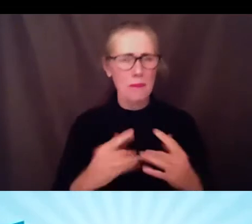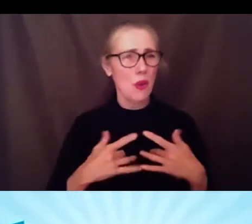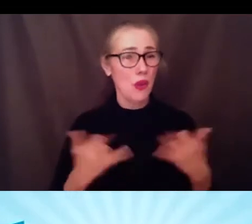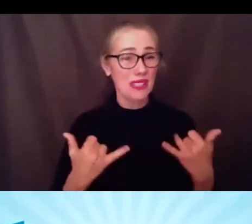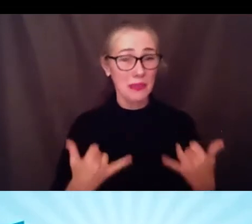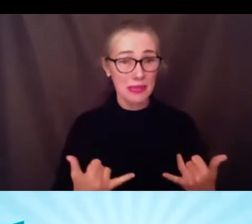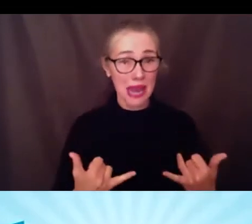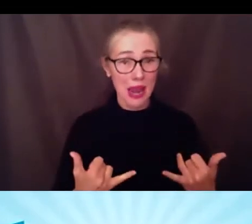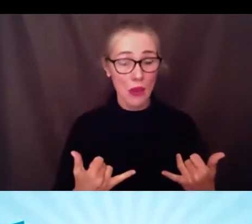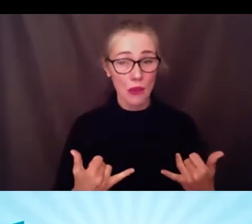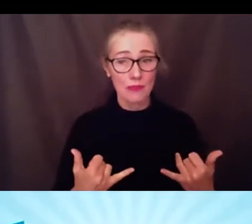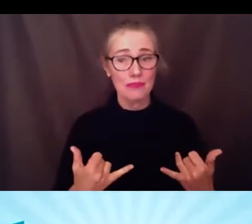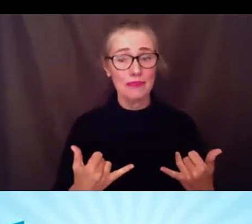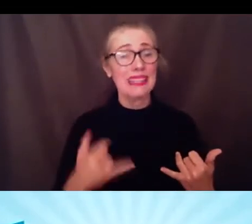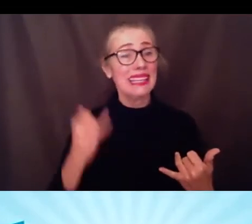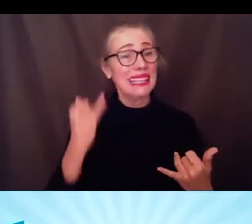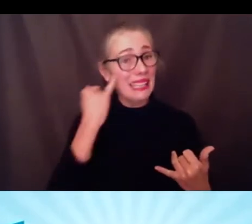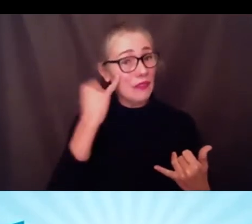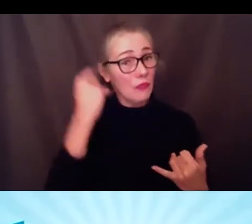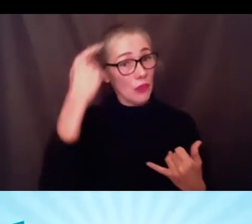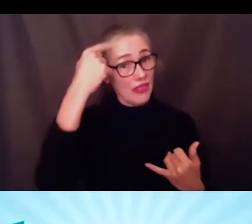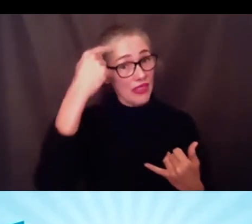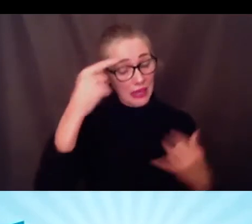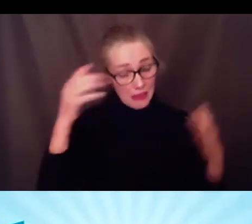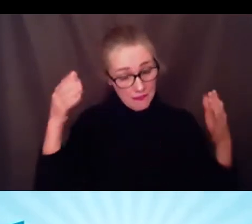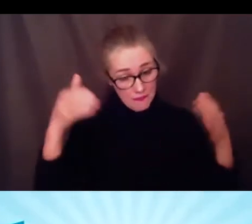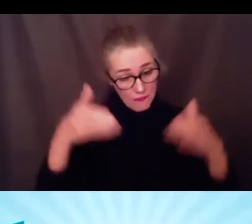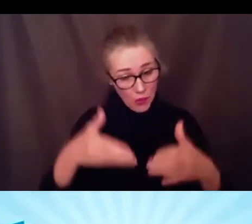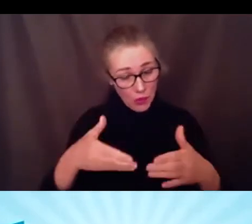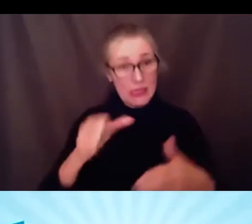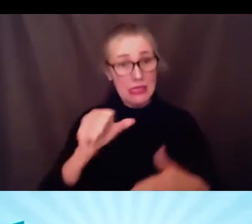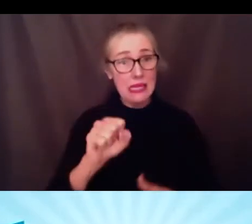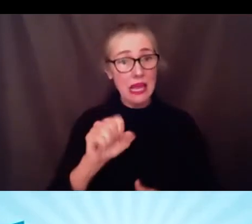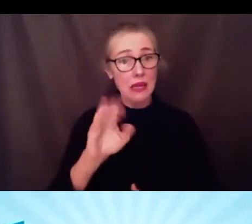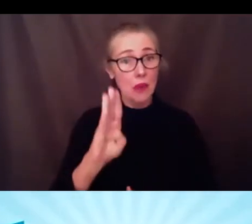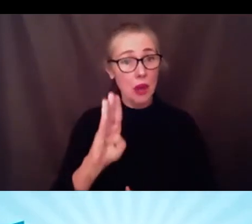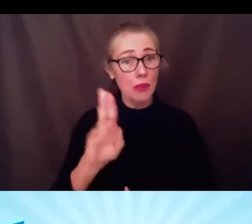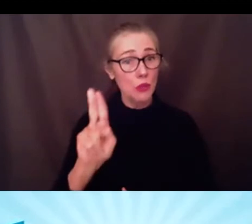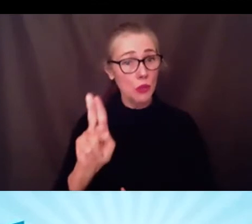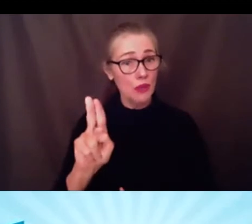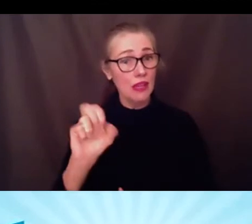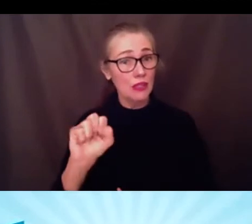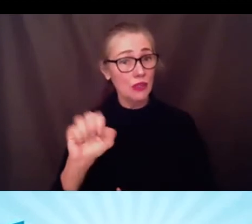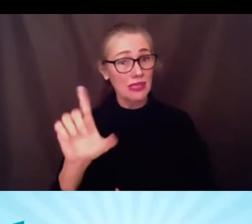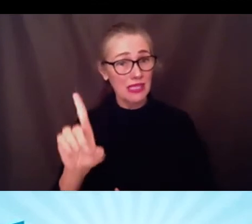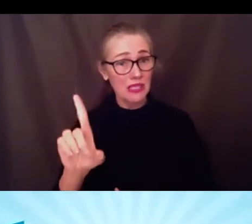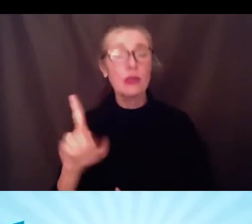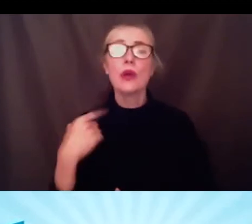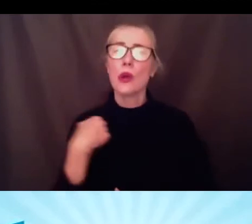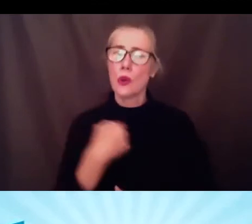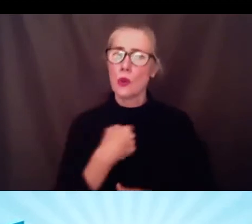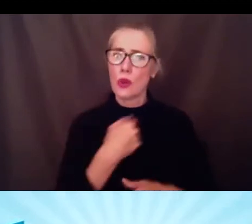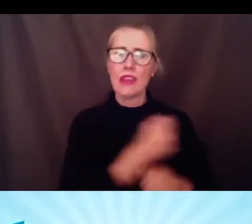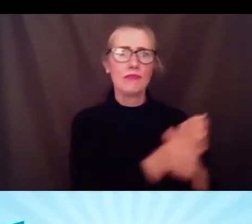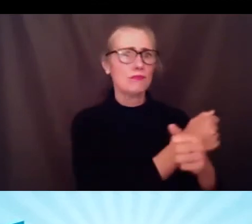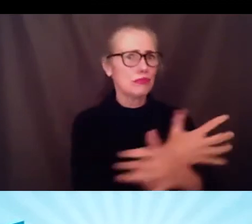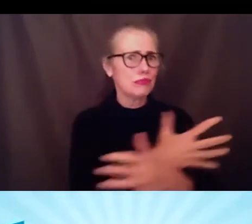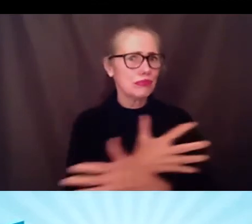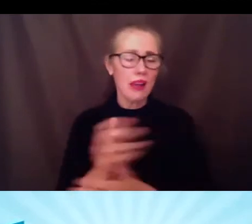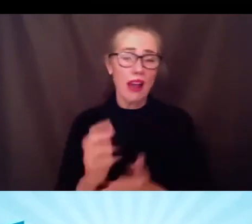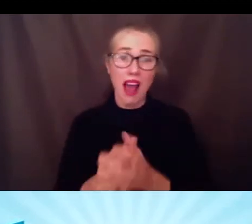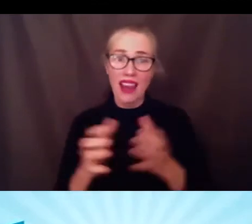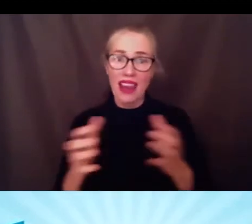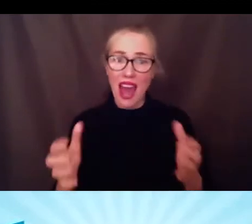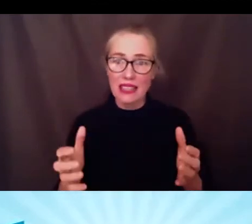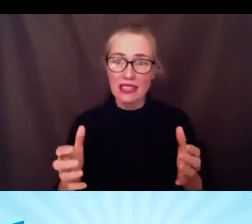unified there's a lot of preparation that has been made as miss maldonado mentioned as soon as that